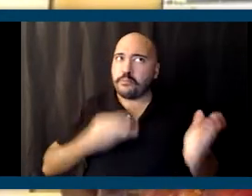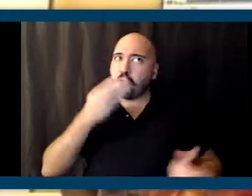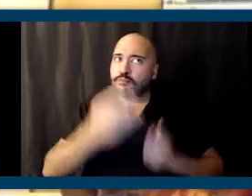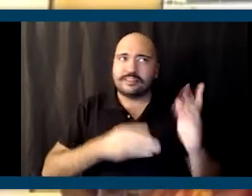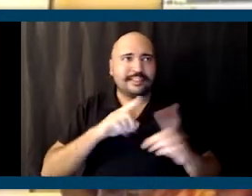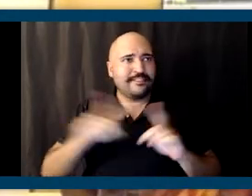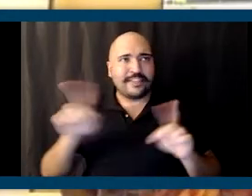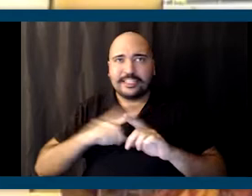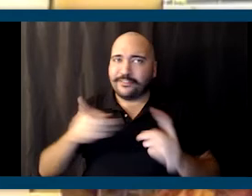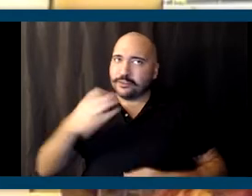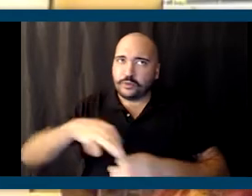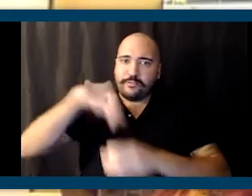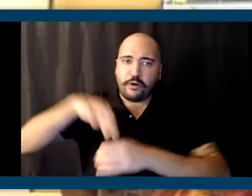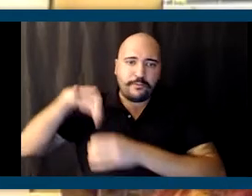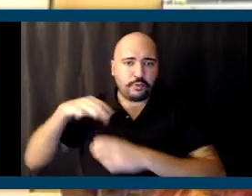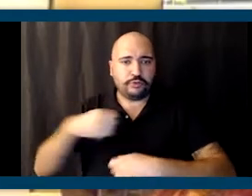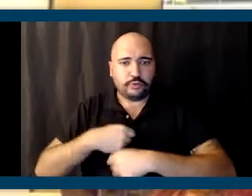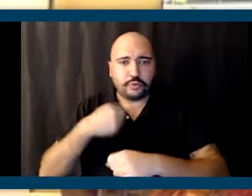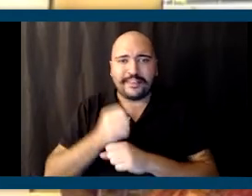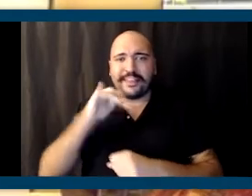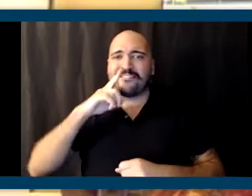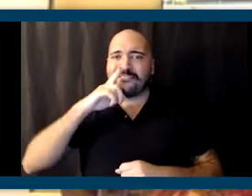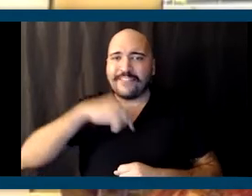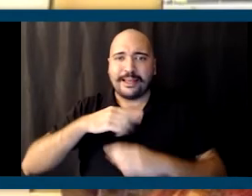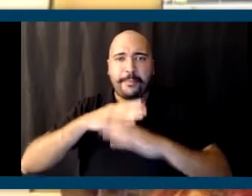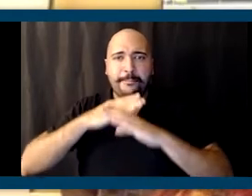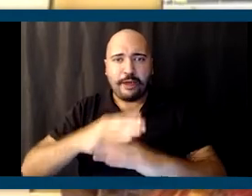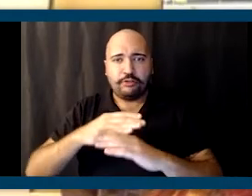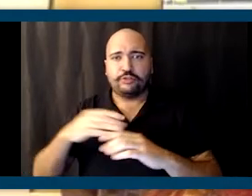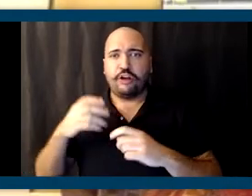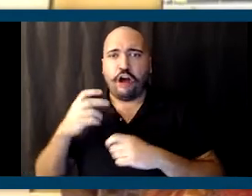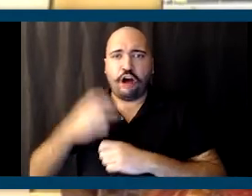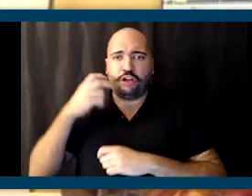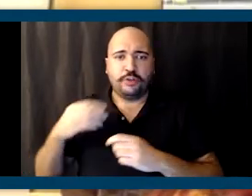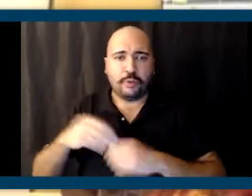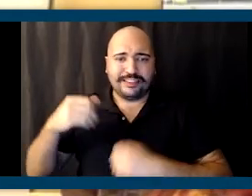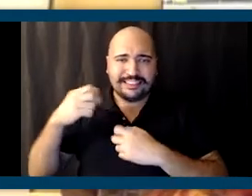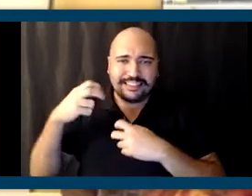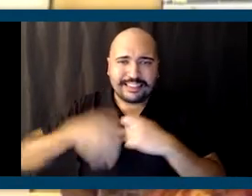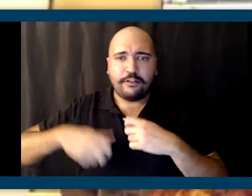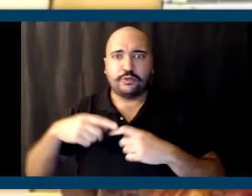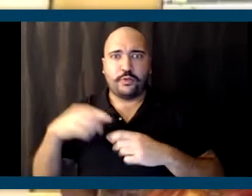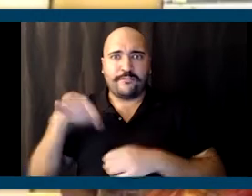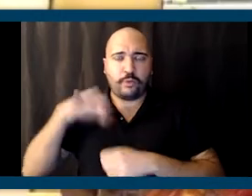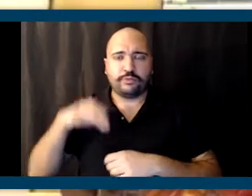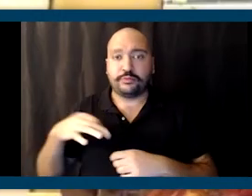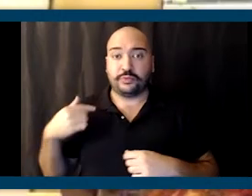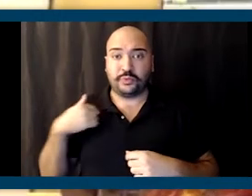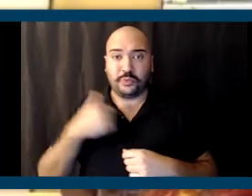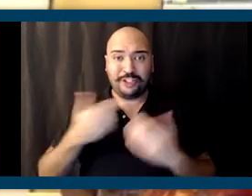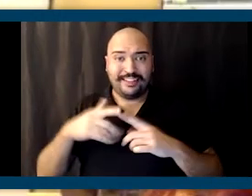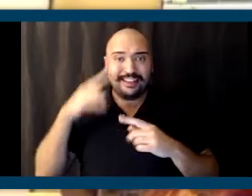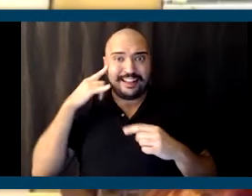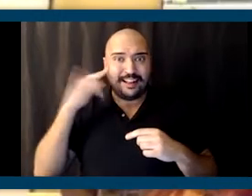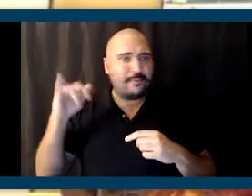the ballot where they want to create these artificial barriers that make it harder and more difficult to vote. We in California have opened